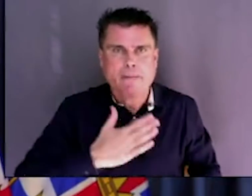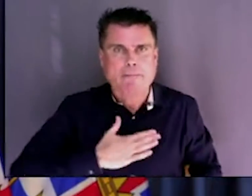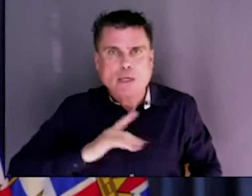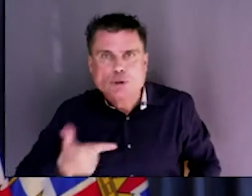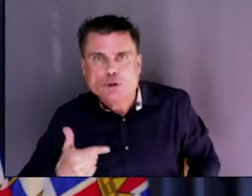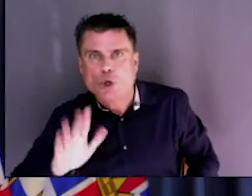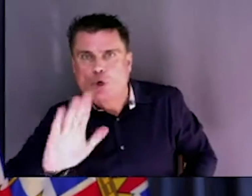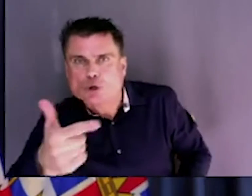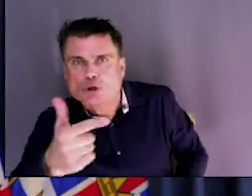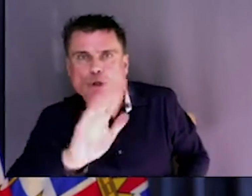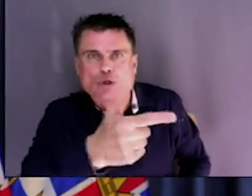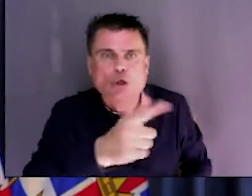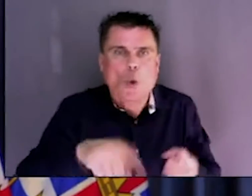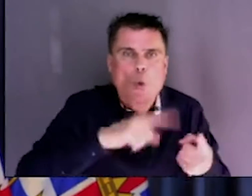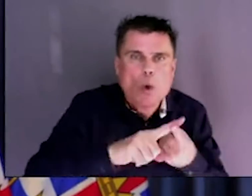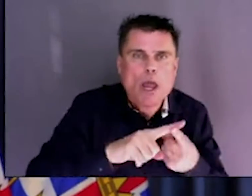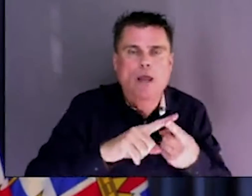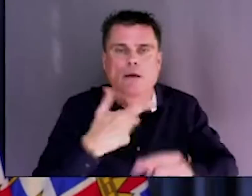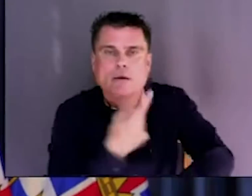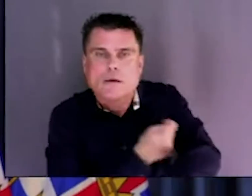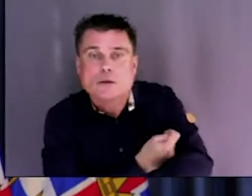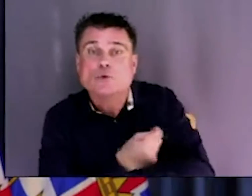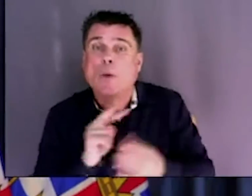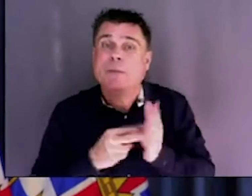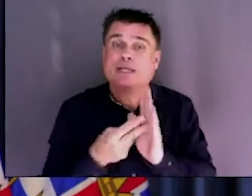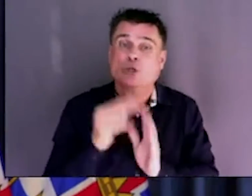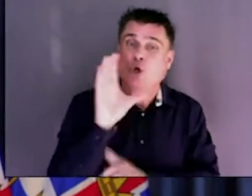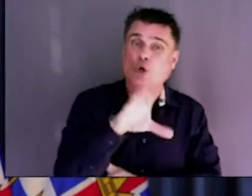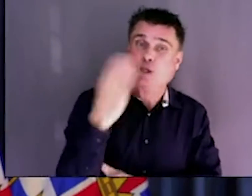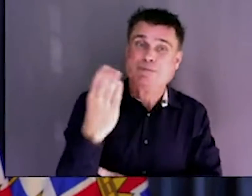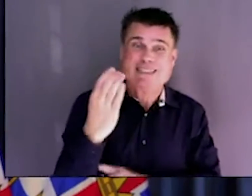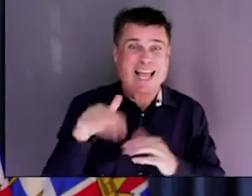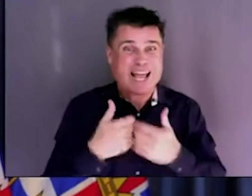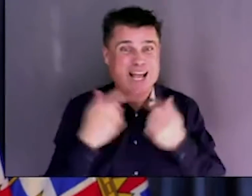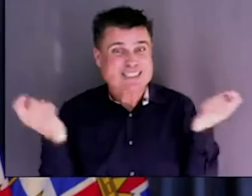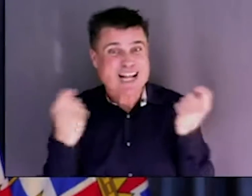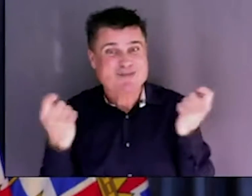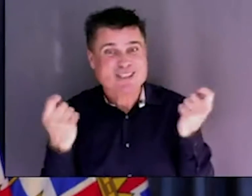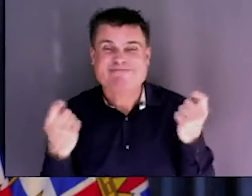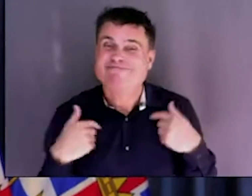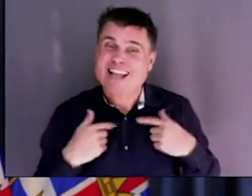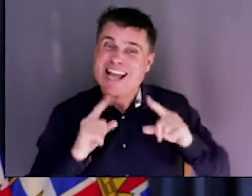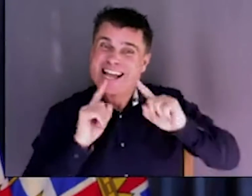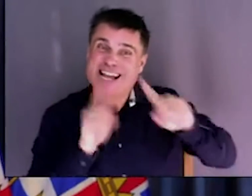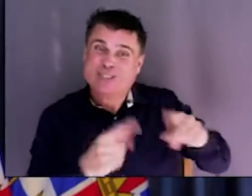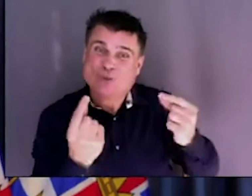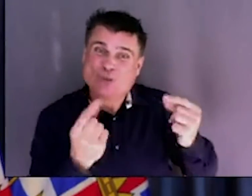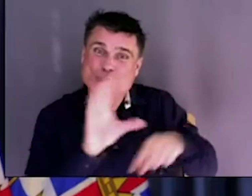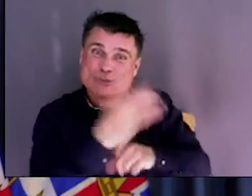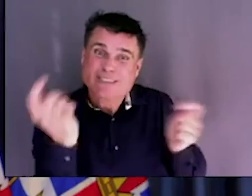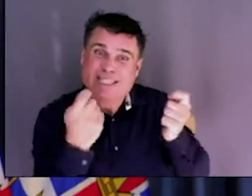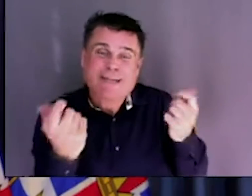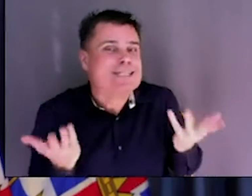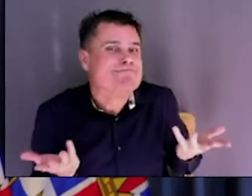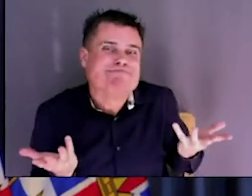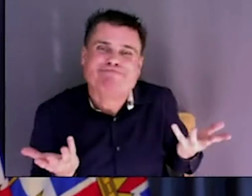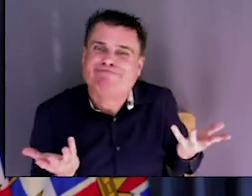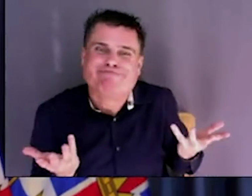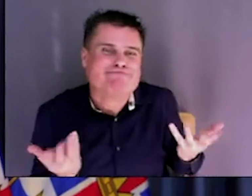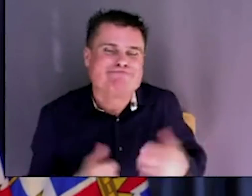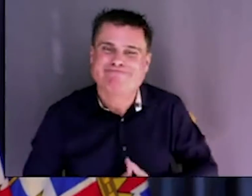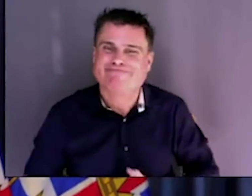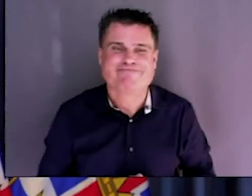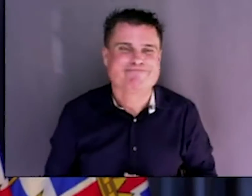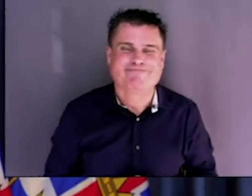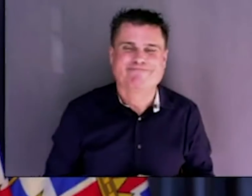be celebrating Christmas this year today. But I know we will in the days and weeks ahead. We have time for one more today that will come from Rob Shaw,